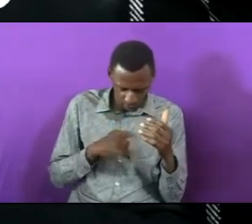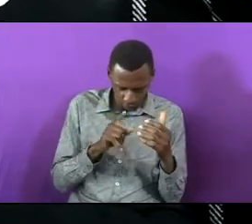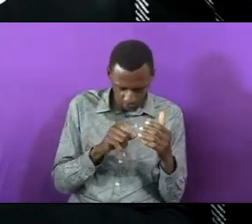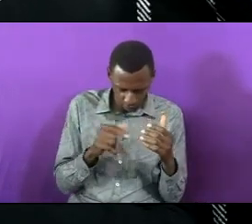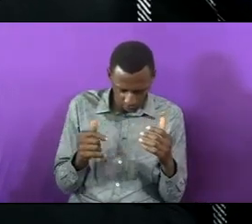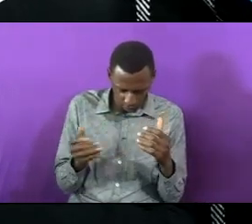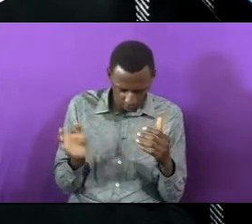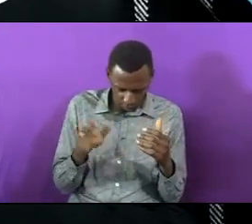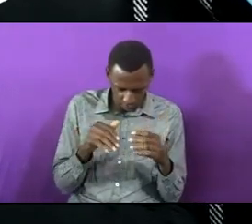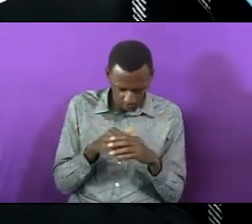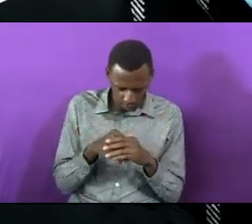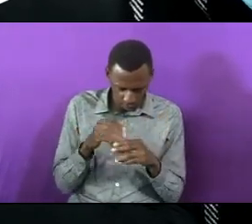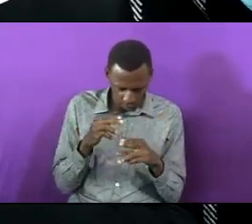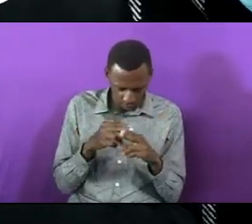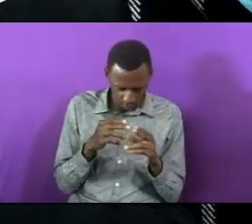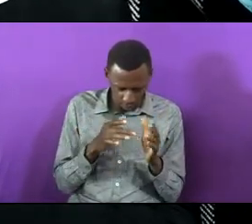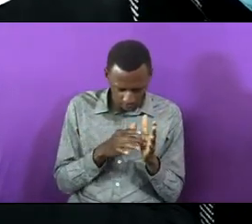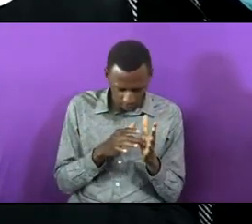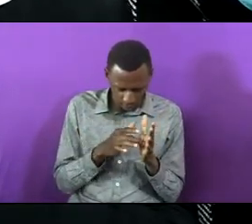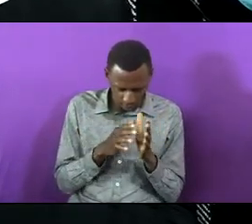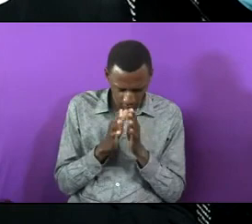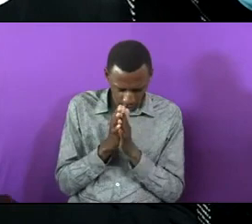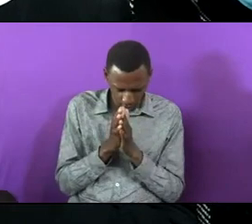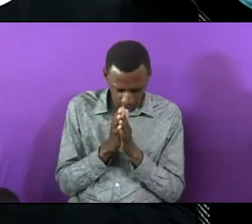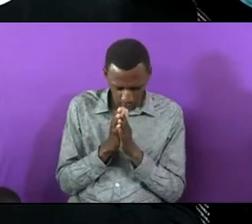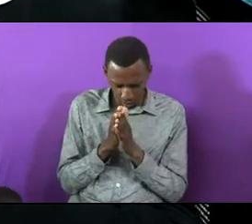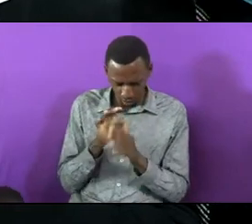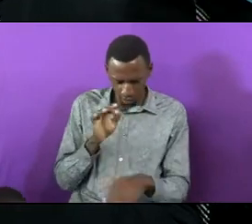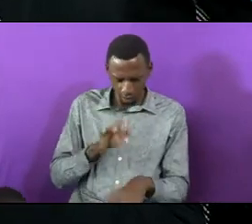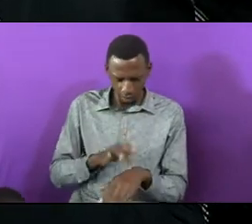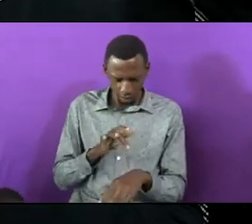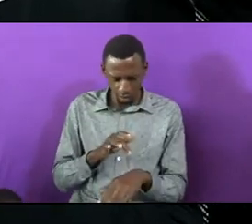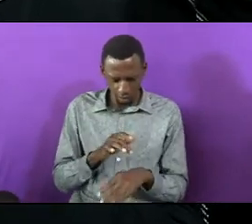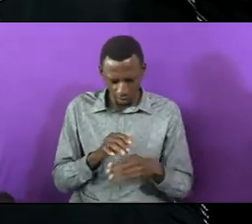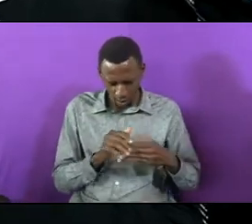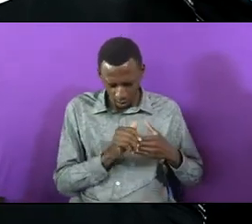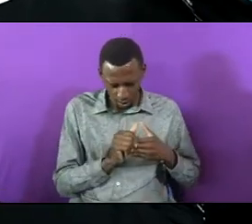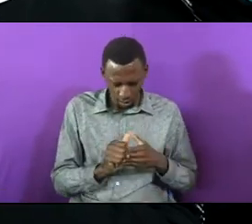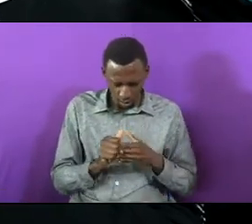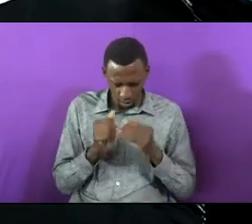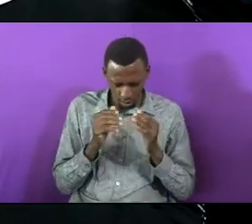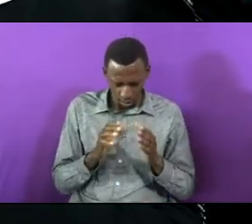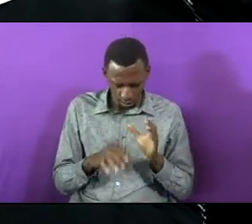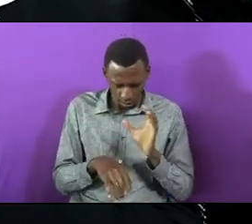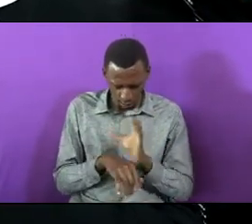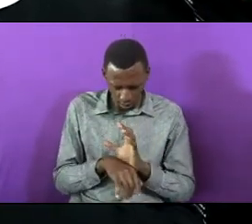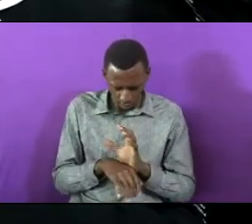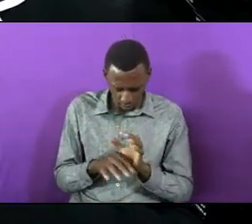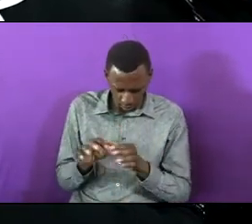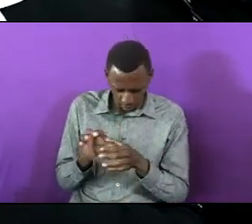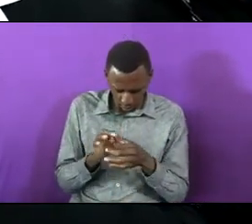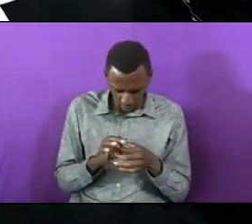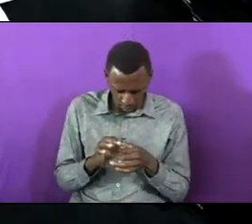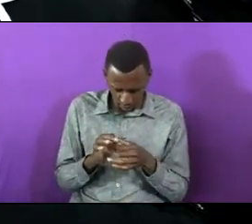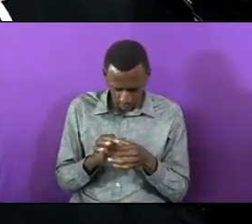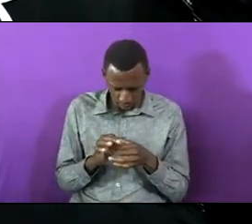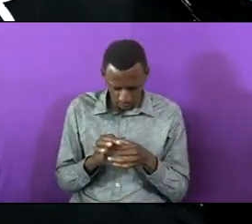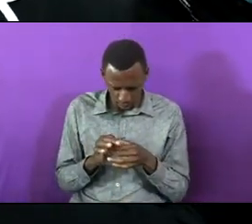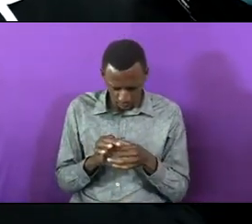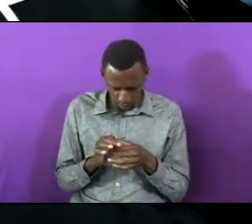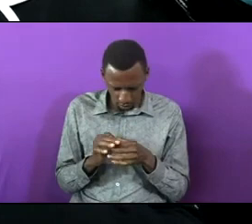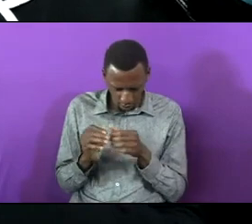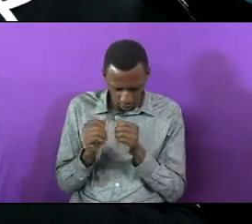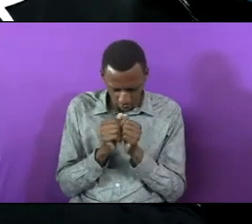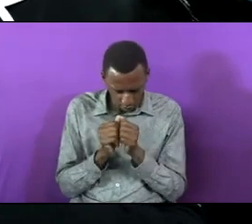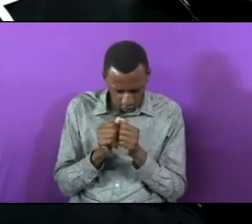Jesus name pray that you touch the leadership of the church that we will be united behind the leadership and